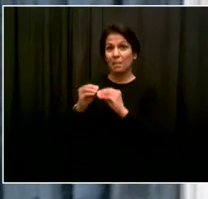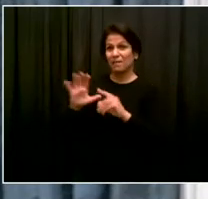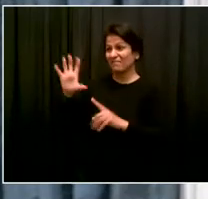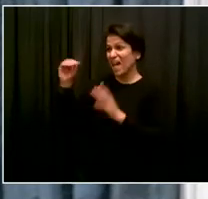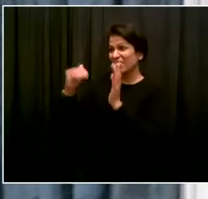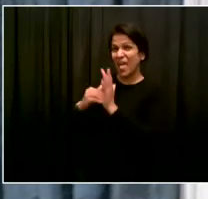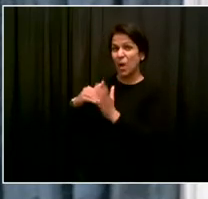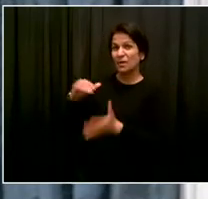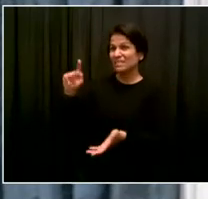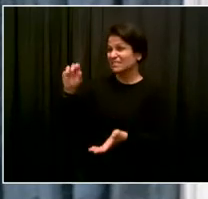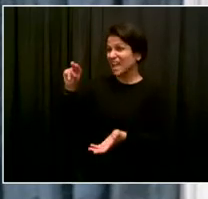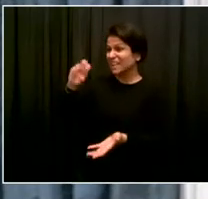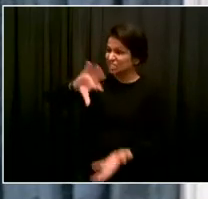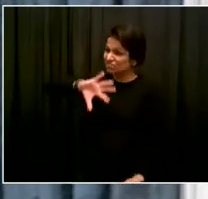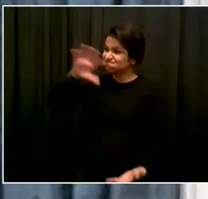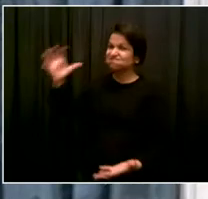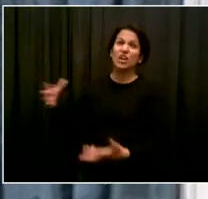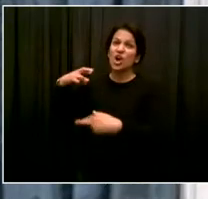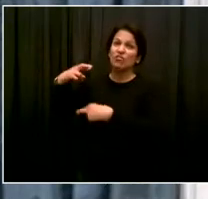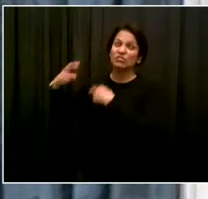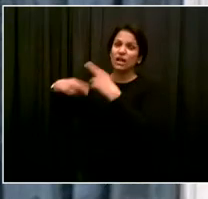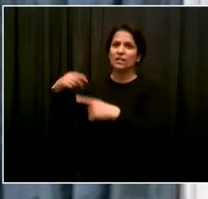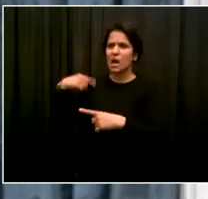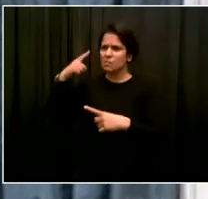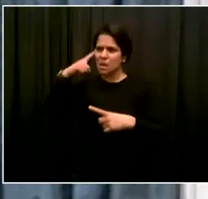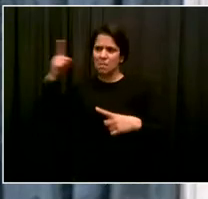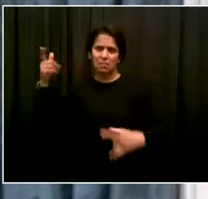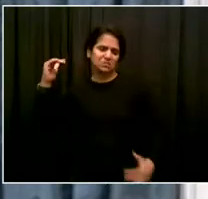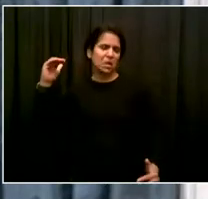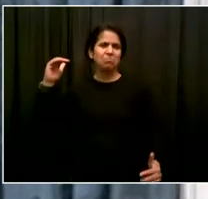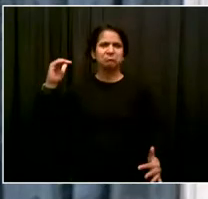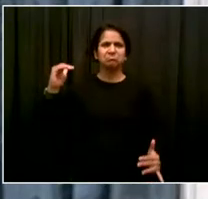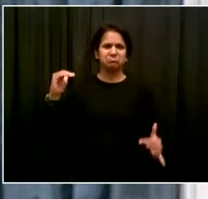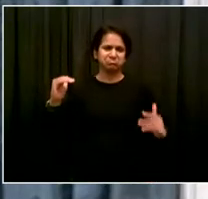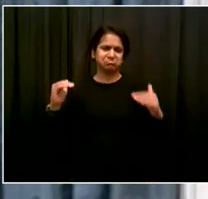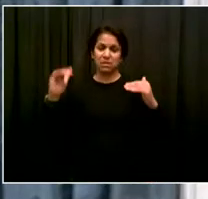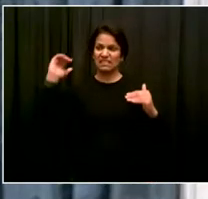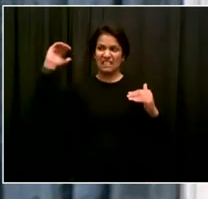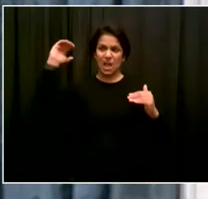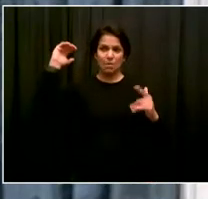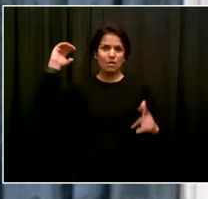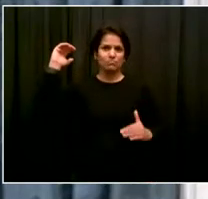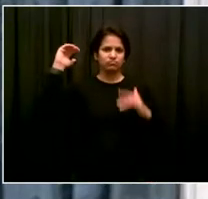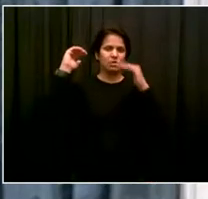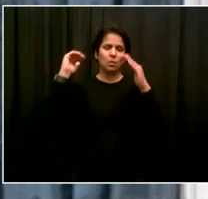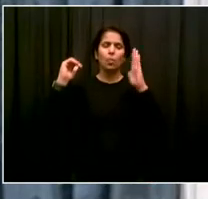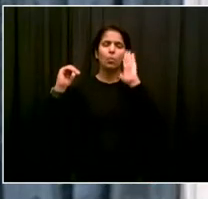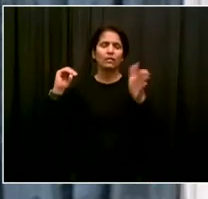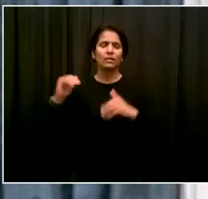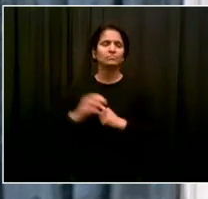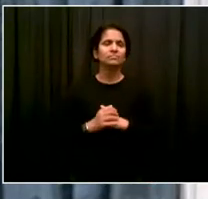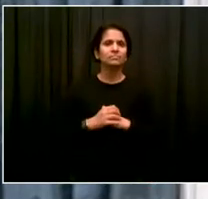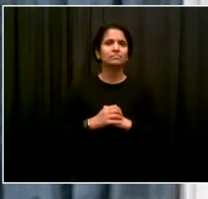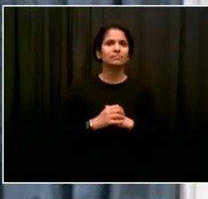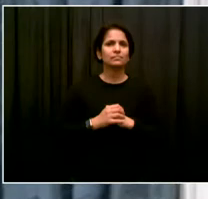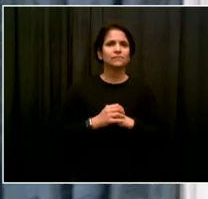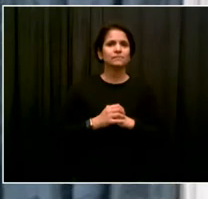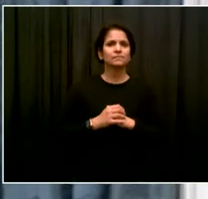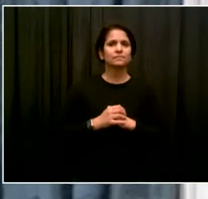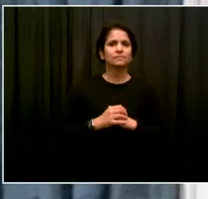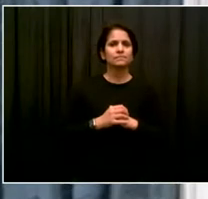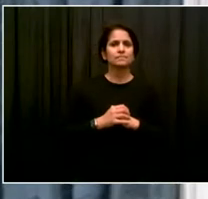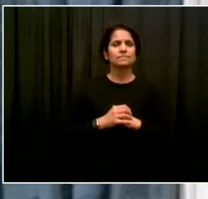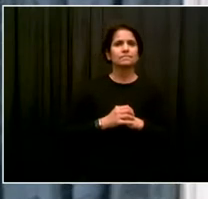people avail themselves to the program, understand how it's going to work. And that's why our key cornerstone on lead up to it is going to be messaging